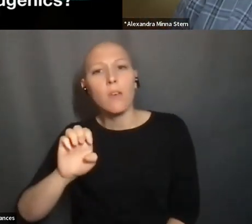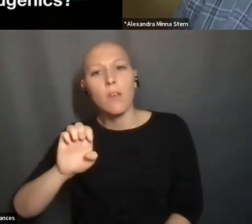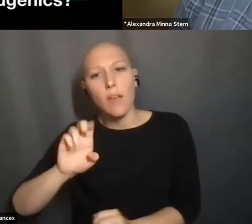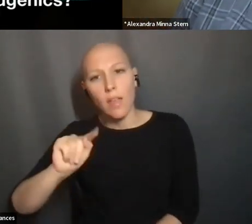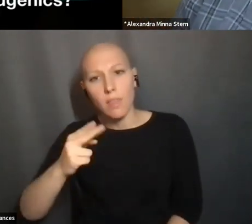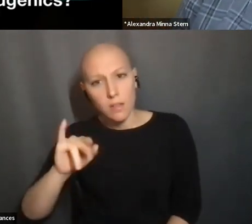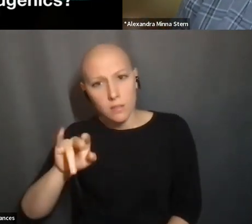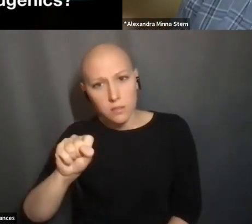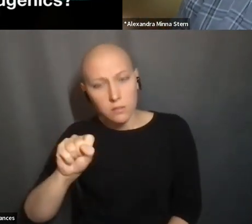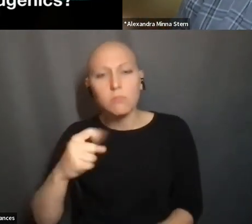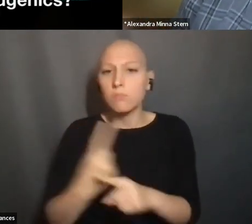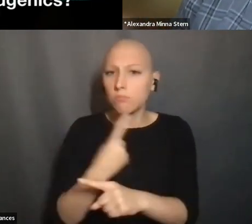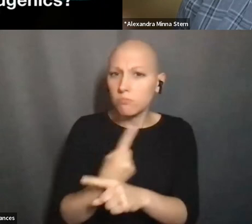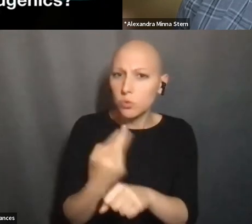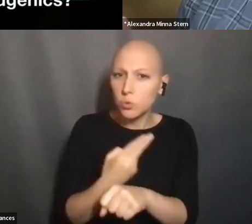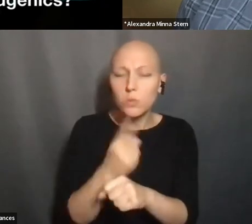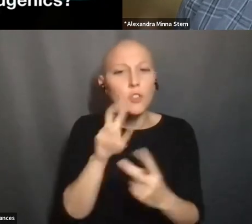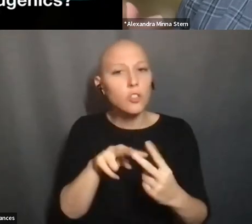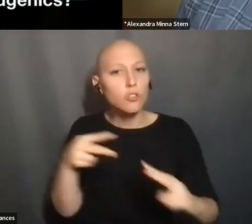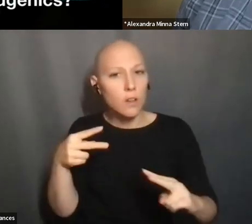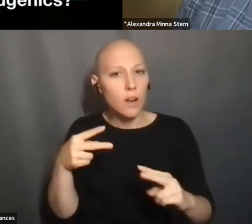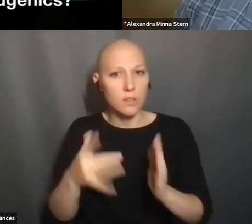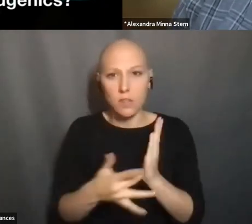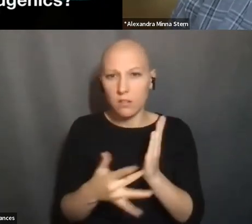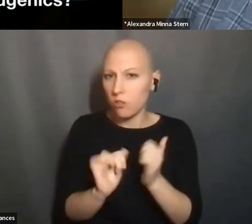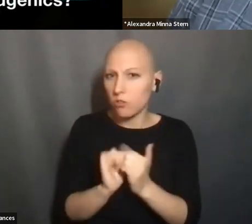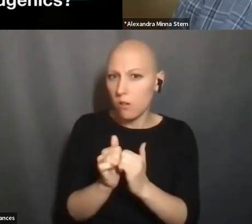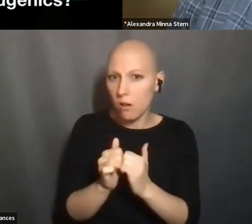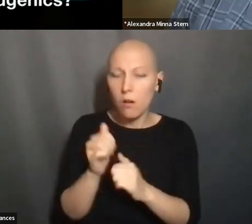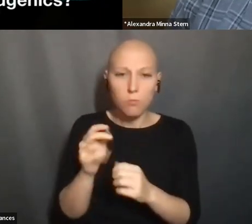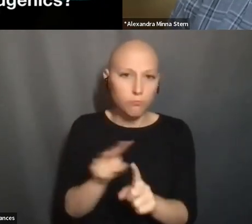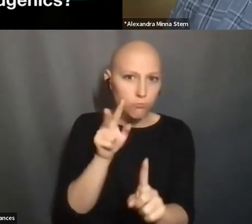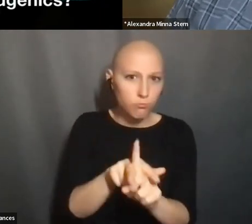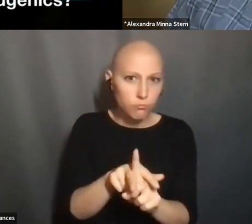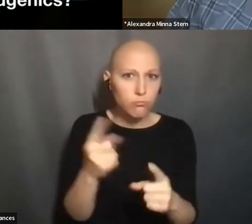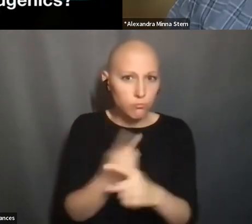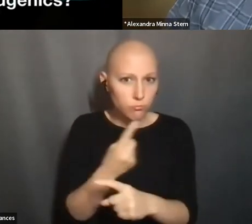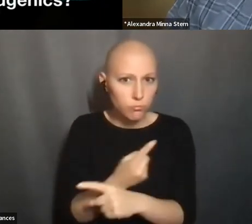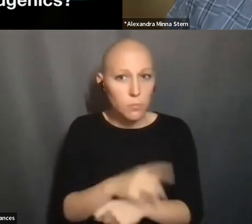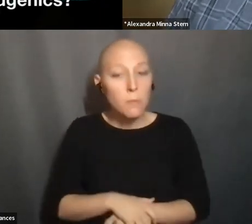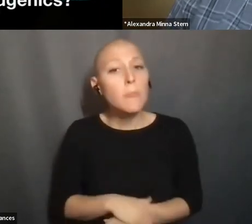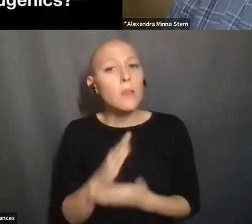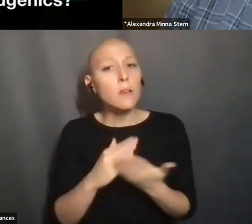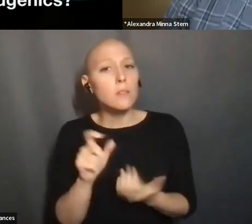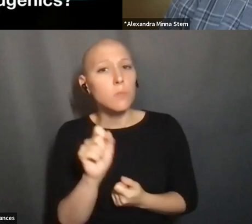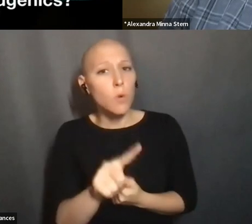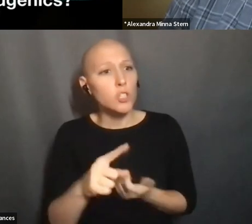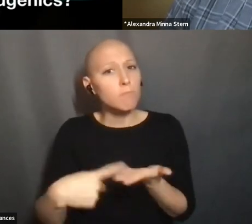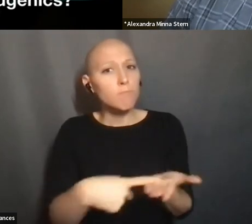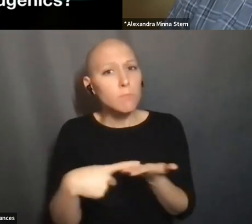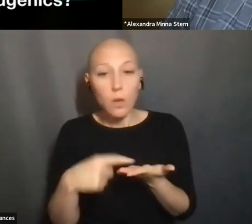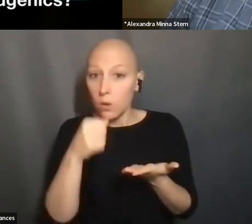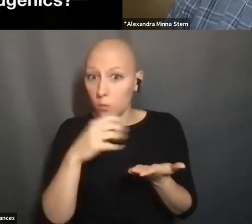JUST USES OF GENETIC TECHNOLOGIES. SOME OF THE QUESTIONS THEY GRAPPLED WITH WERE ARE WOMEN BEING SUBTLELY PRESSURED